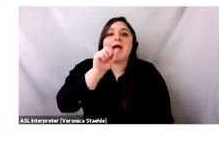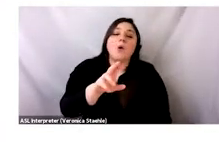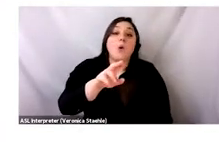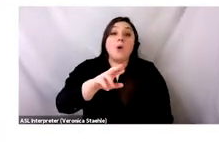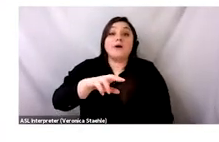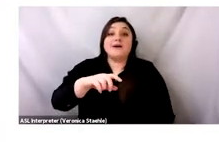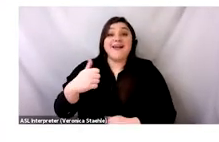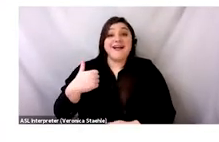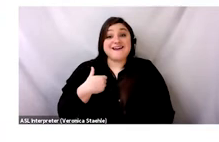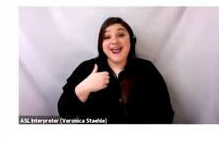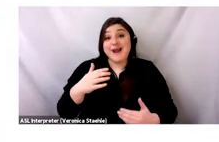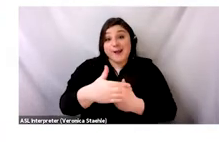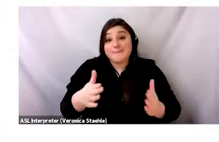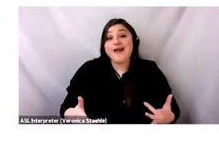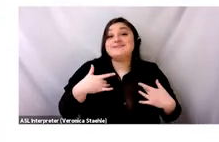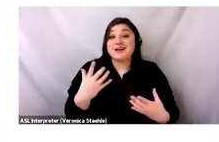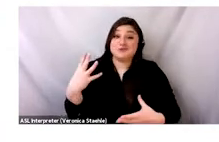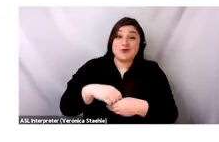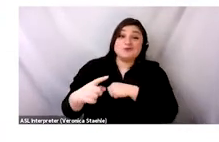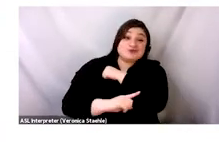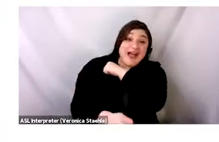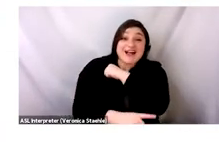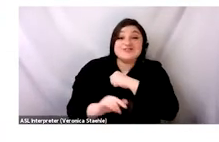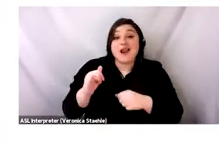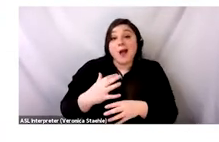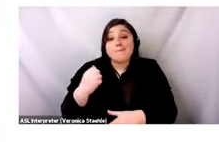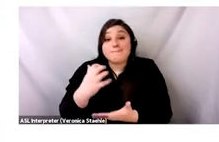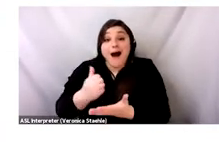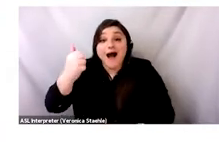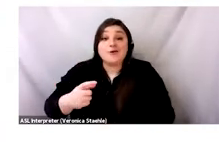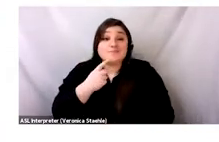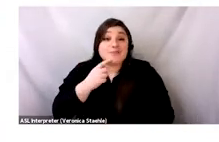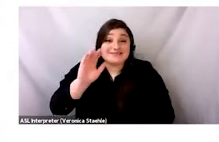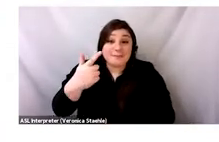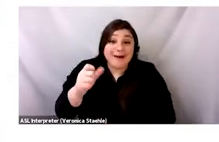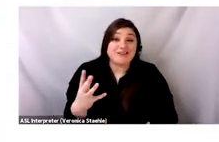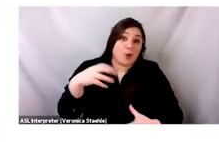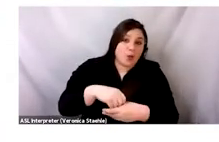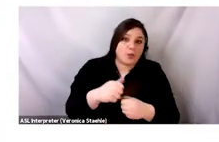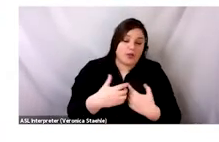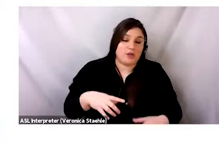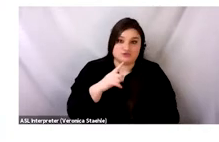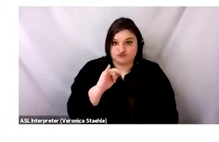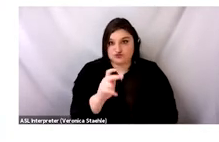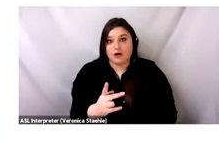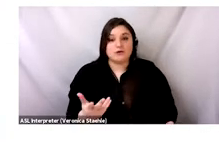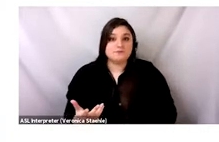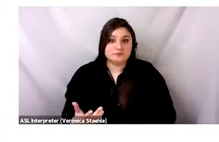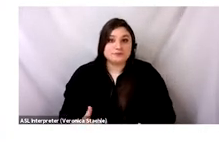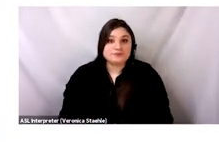are more likely to come with, you know, outright trash in them. So things like chip bags and bottles, things that aren't even clothing.